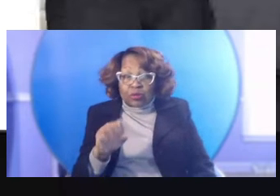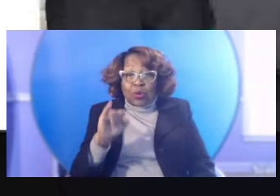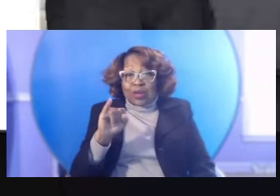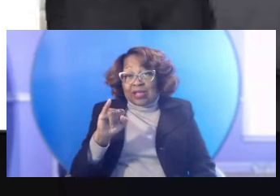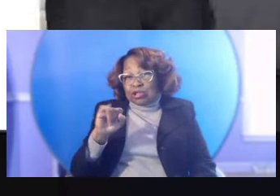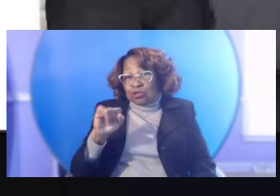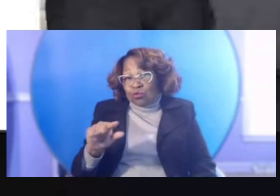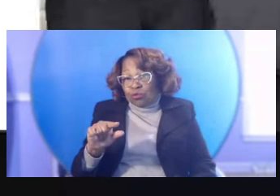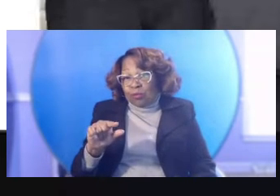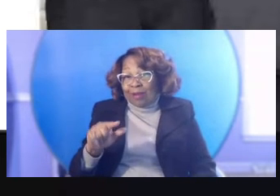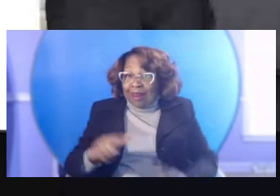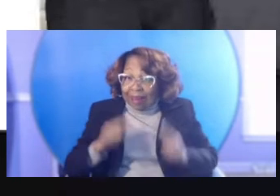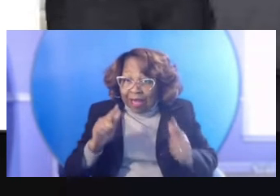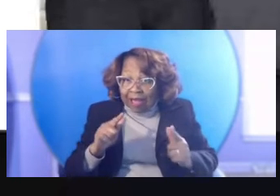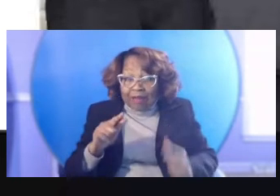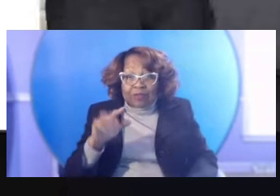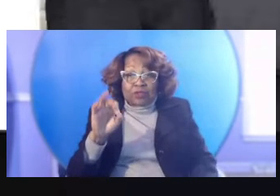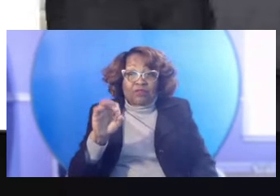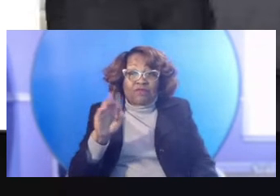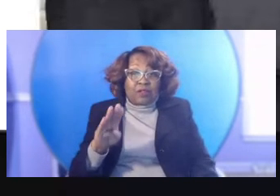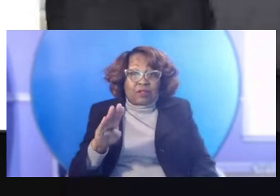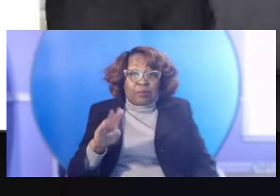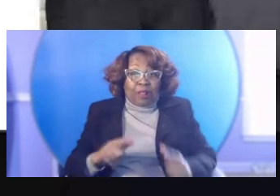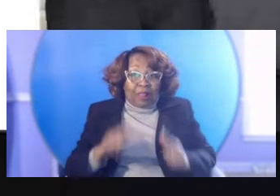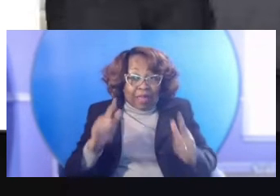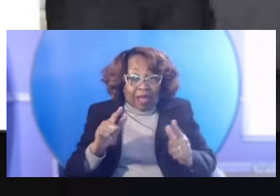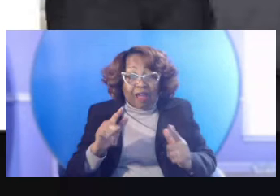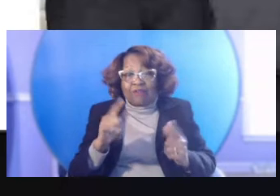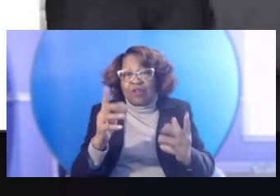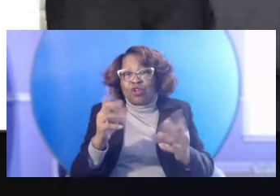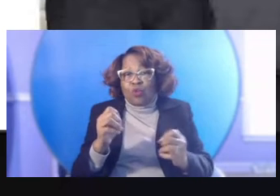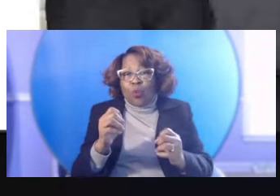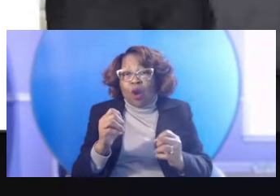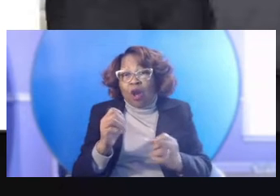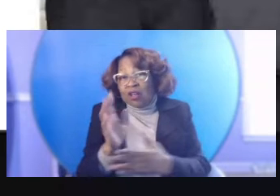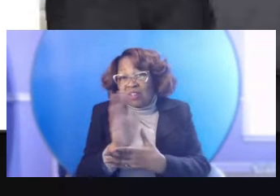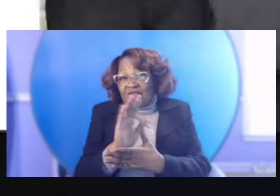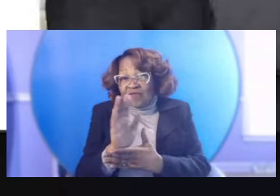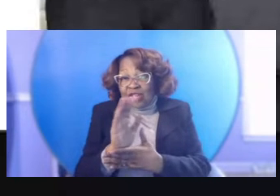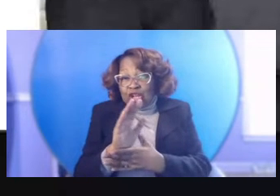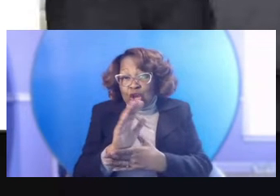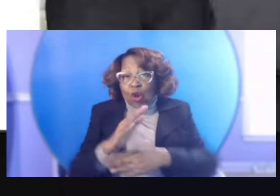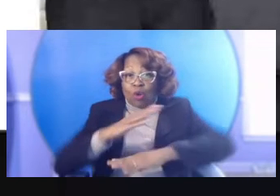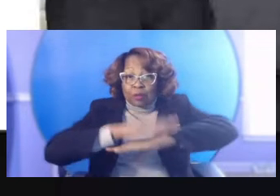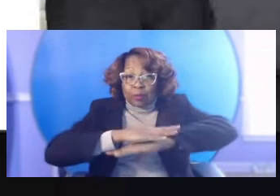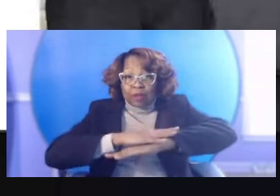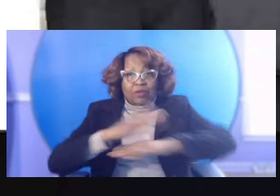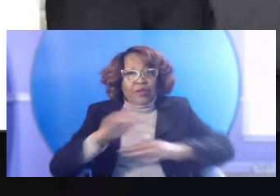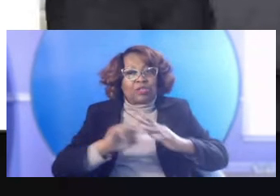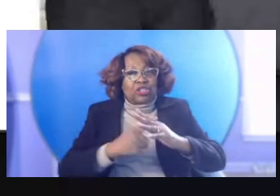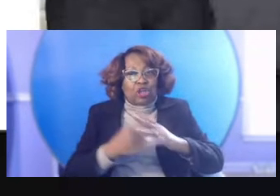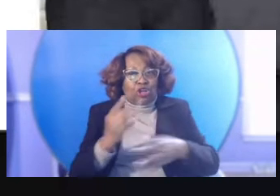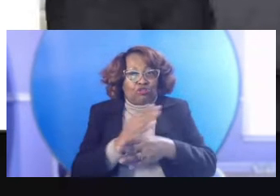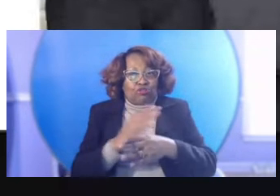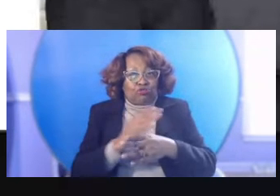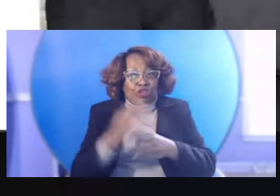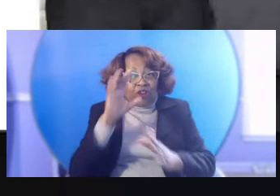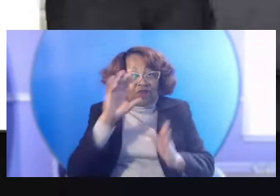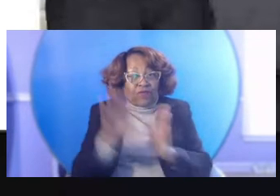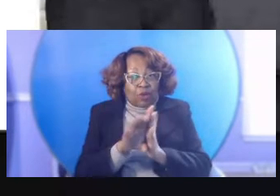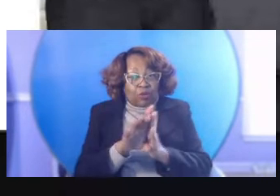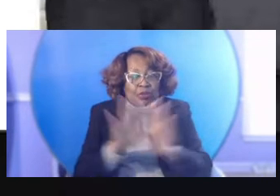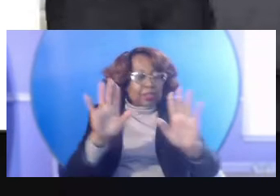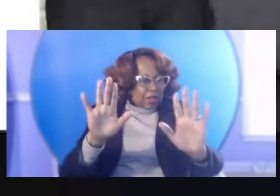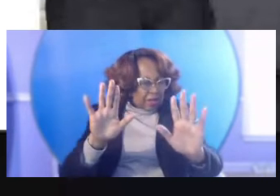or Facebook lives. They want video on a platform that was originally started to share photos, but I digress. Um,